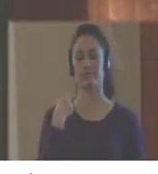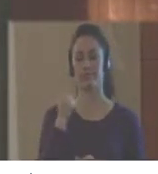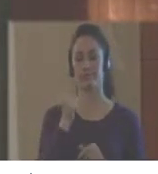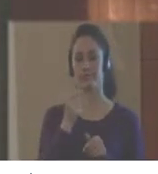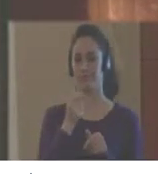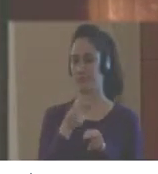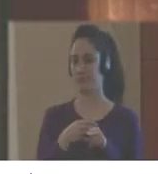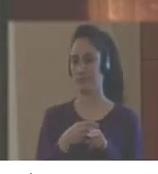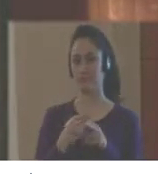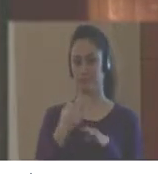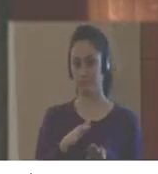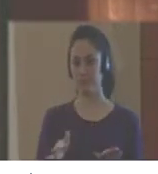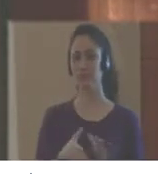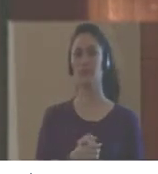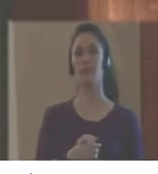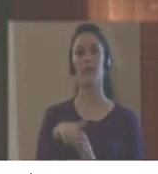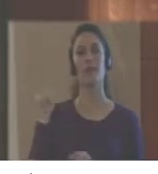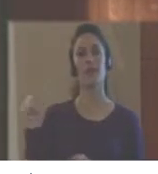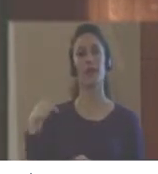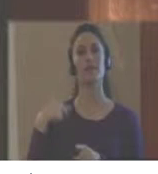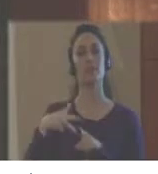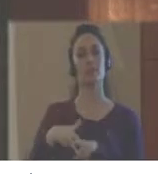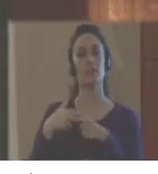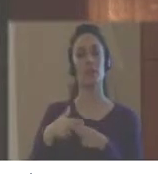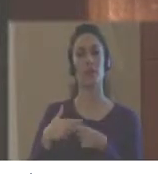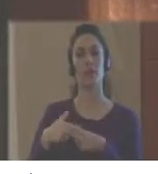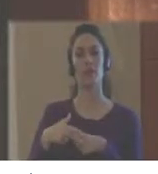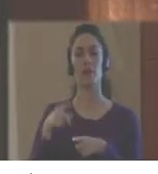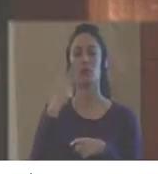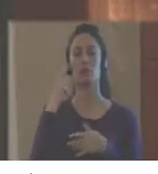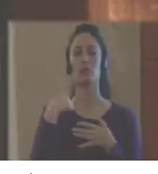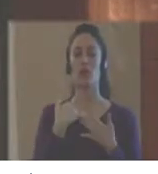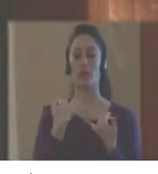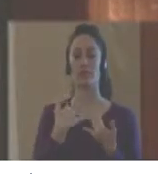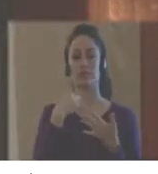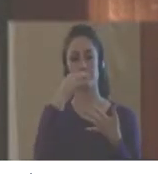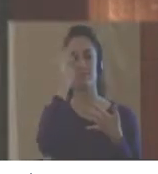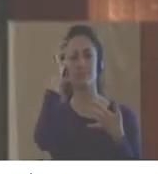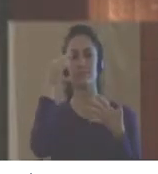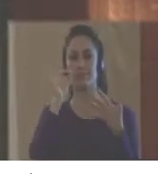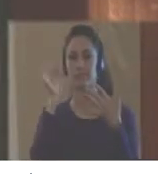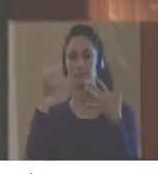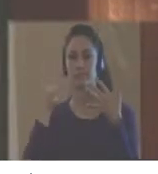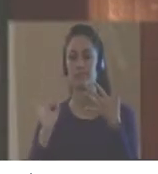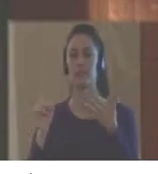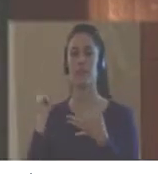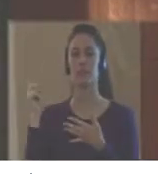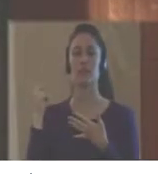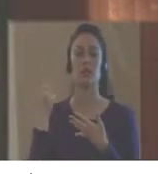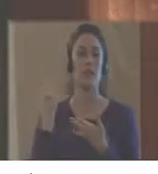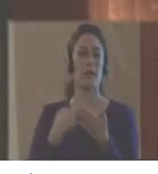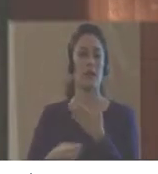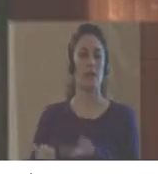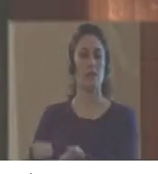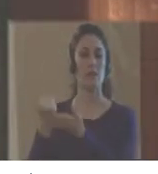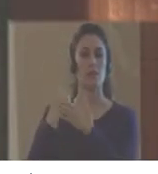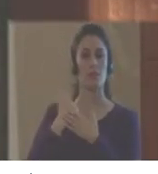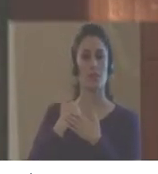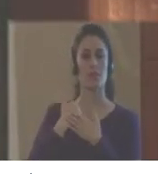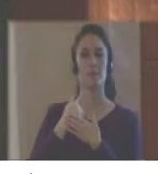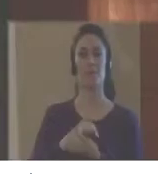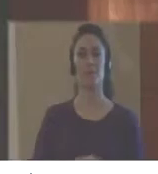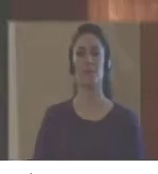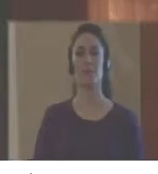Very well. I would like to conclude just telling you that this is a tool which as a checklist is an instrument